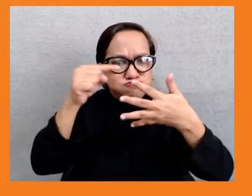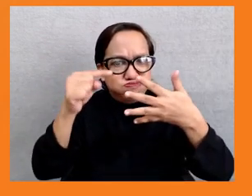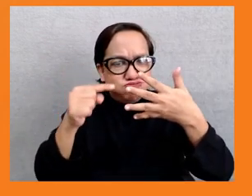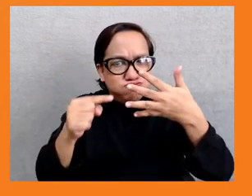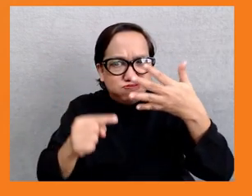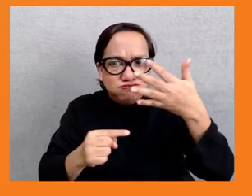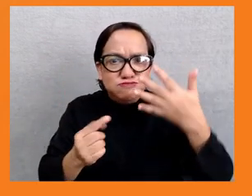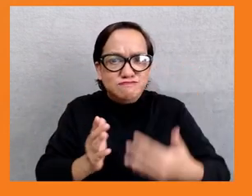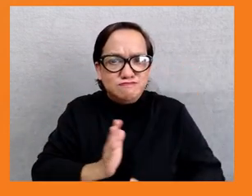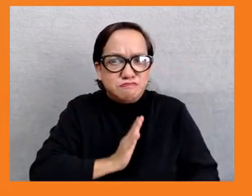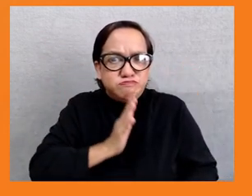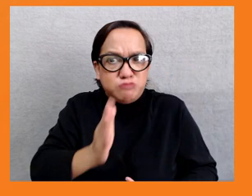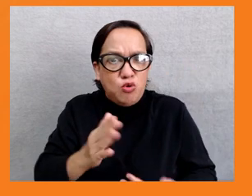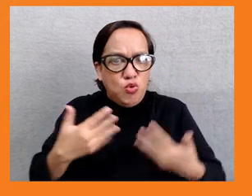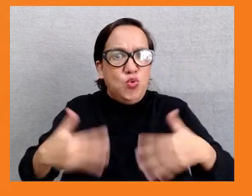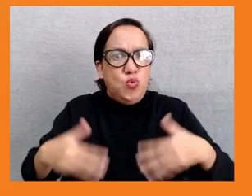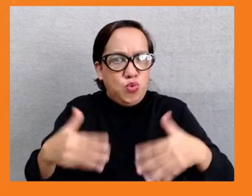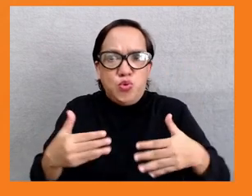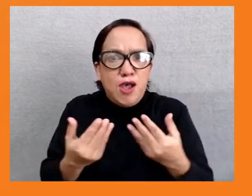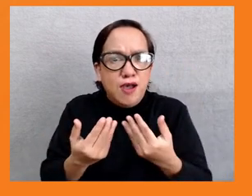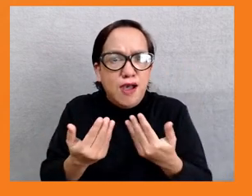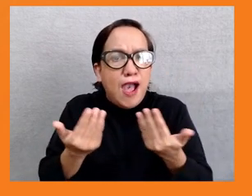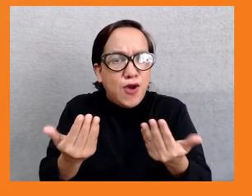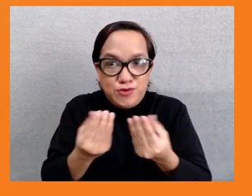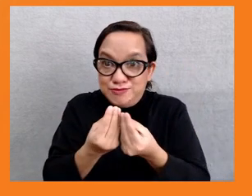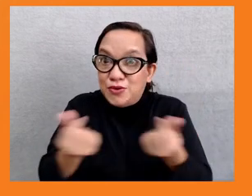Asia. I will hand over to you to respond. Thank you so much.